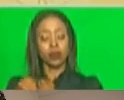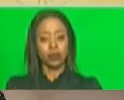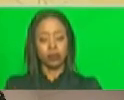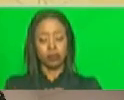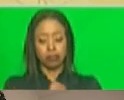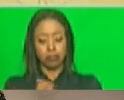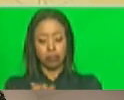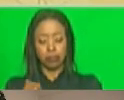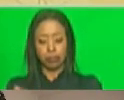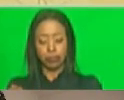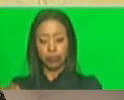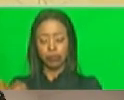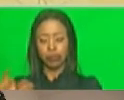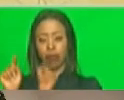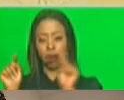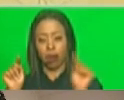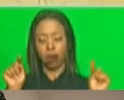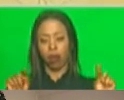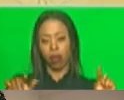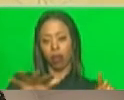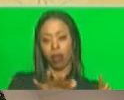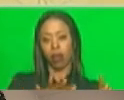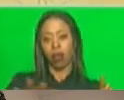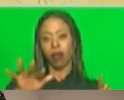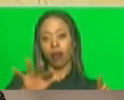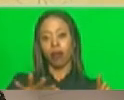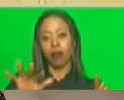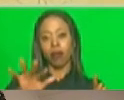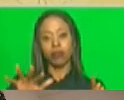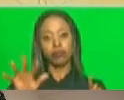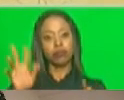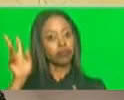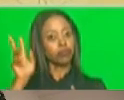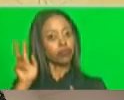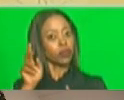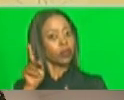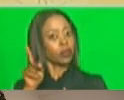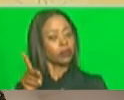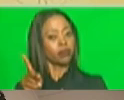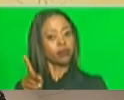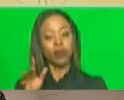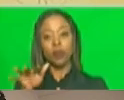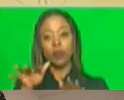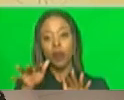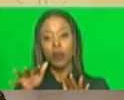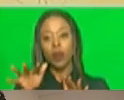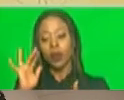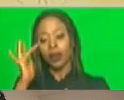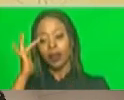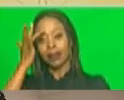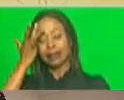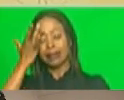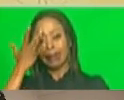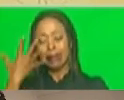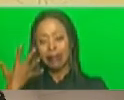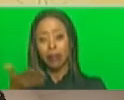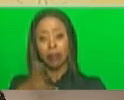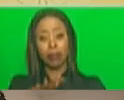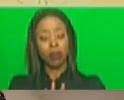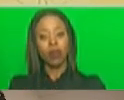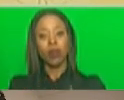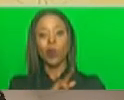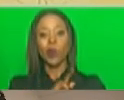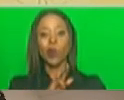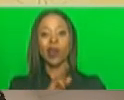across the country there's been a rise in reported cases of foodborne illnesses and deaths